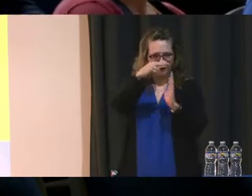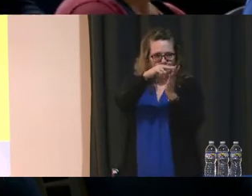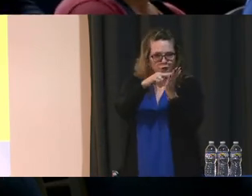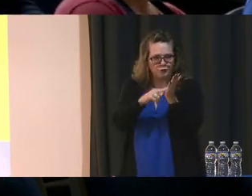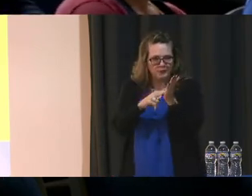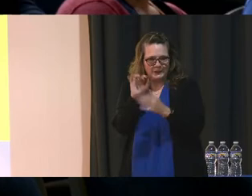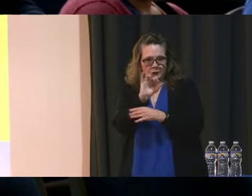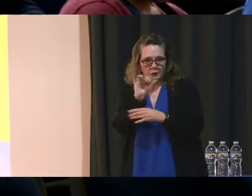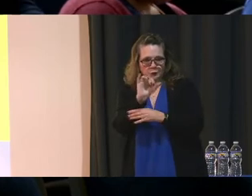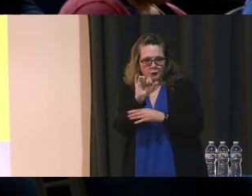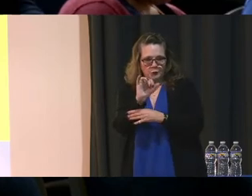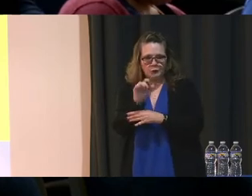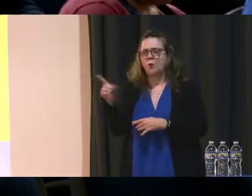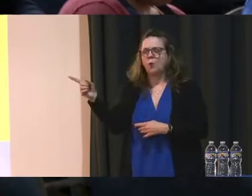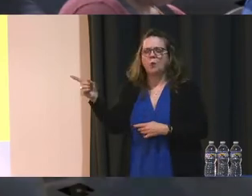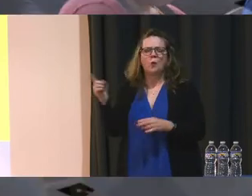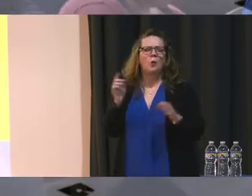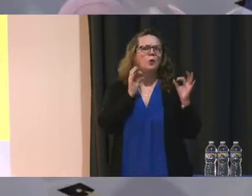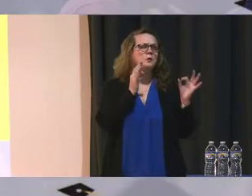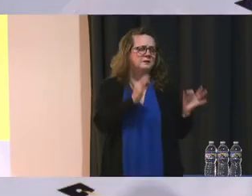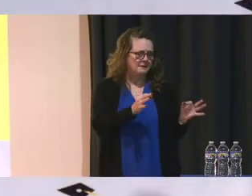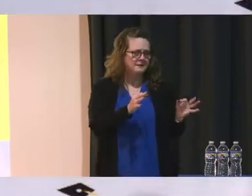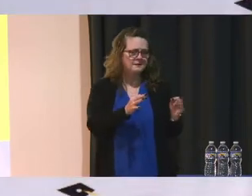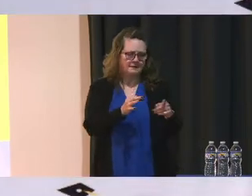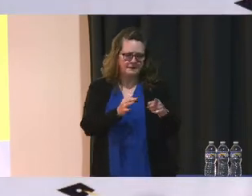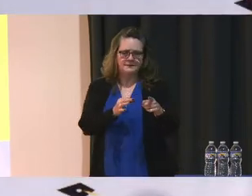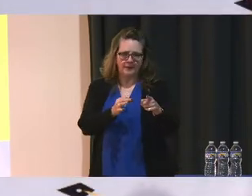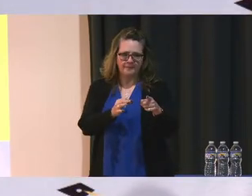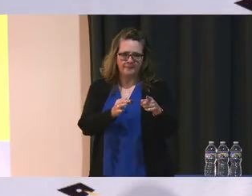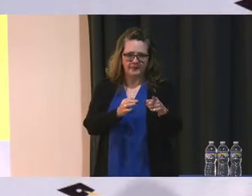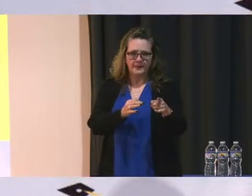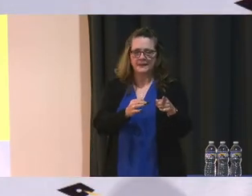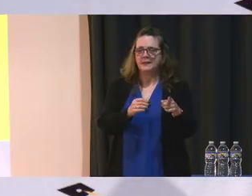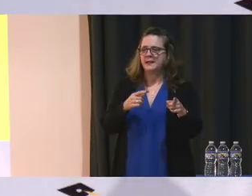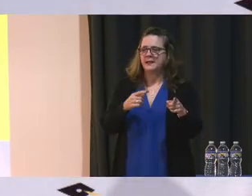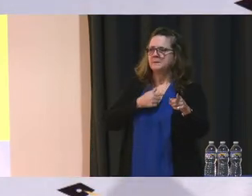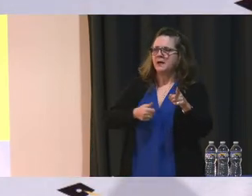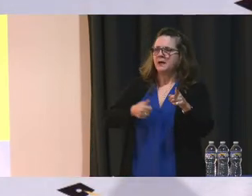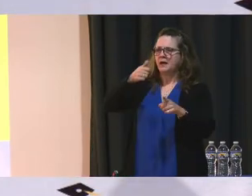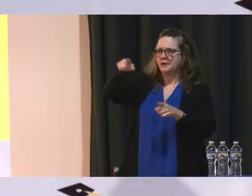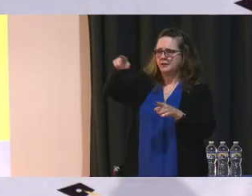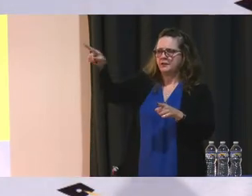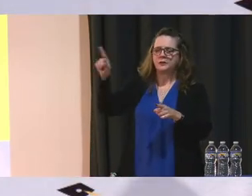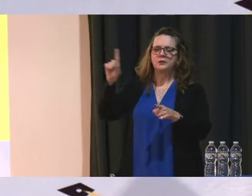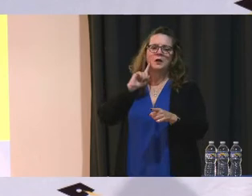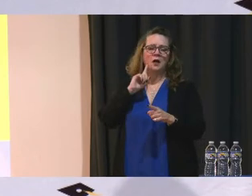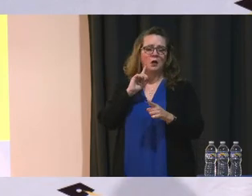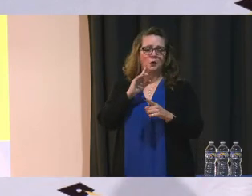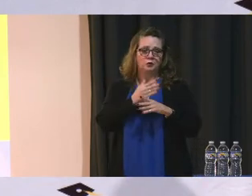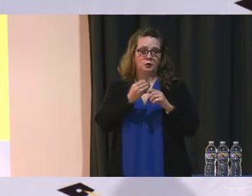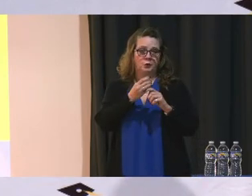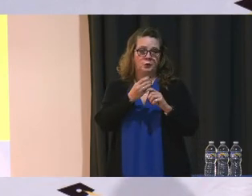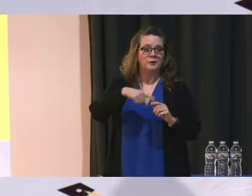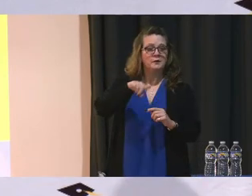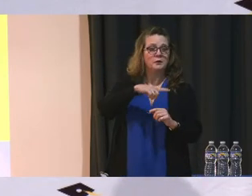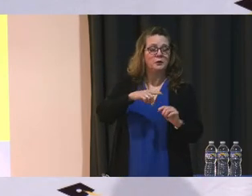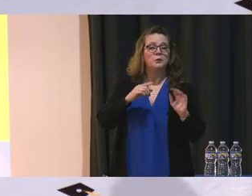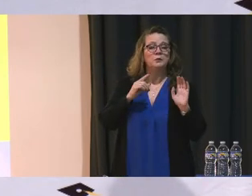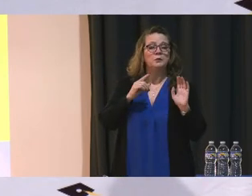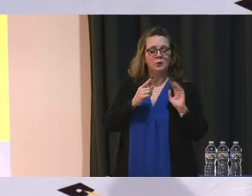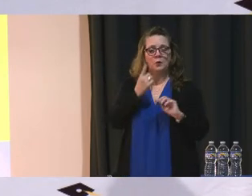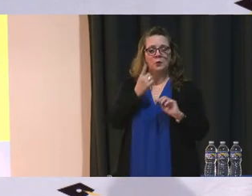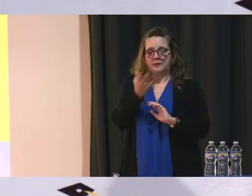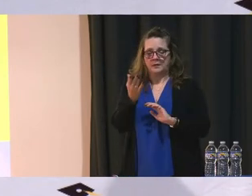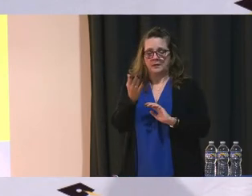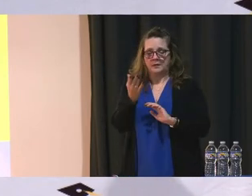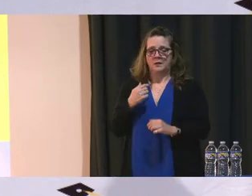Got it. Definitely. And what I can do, my chief academic officers here, what I will share publicly is that one of the things